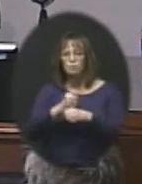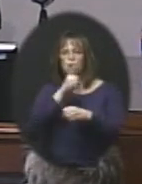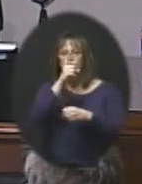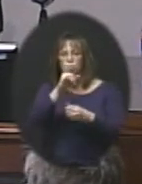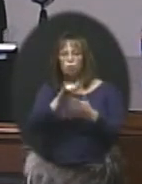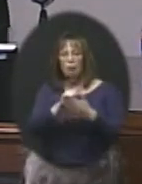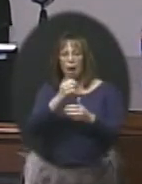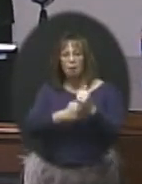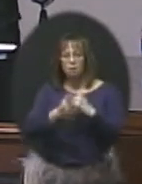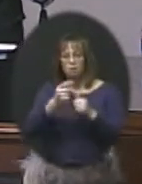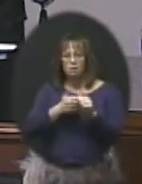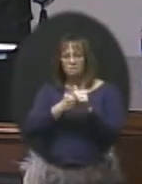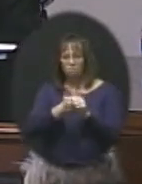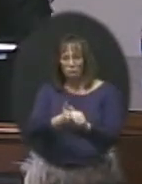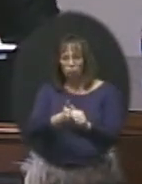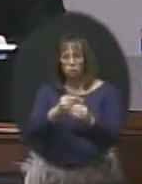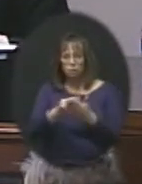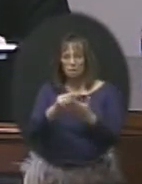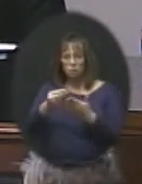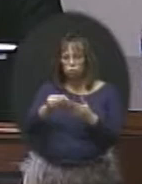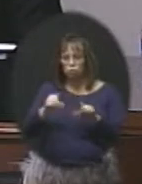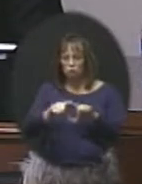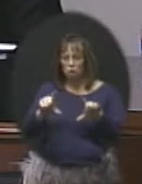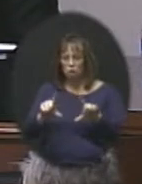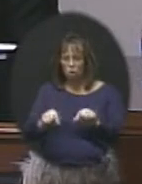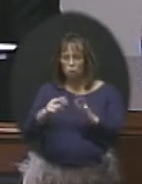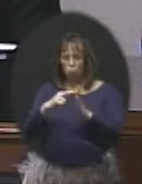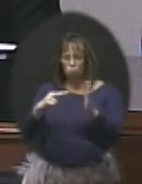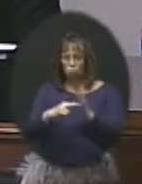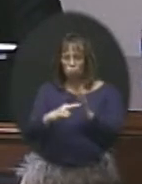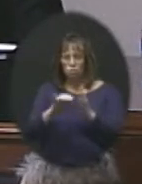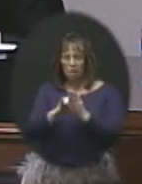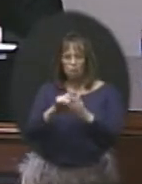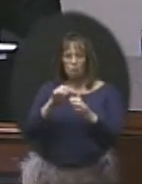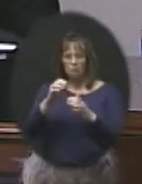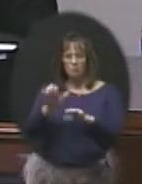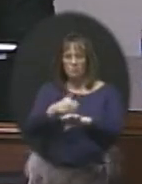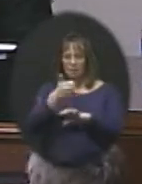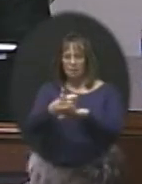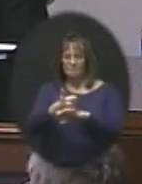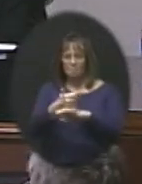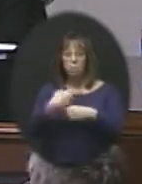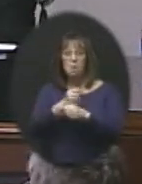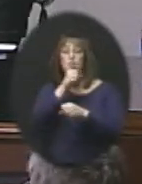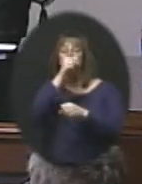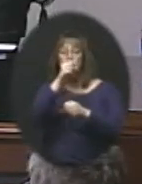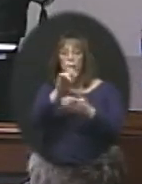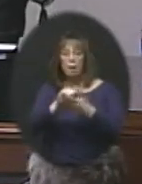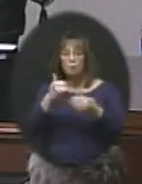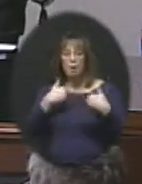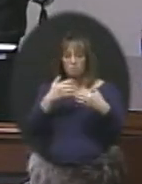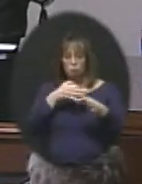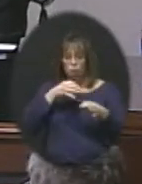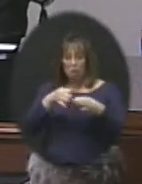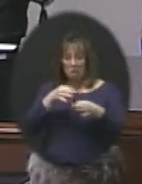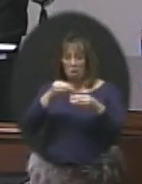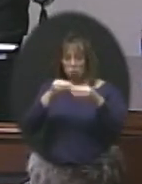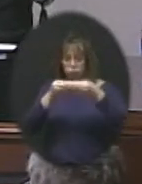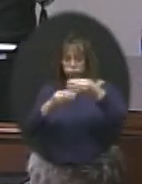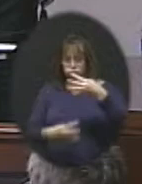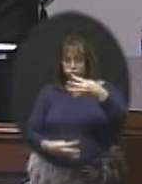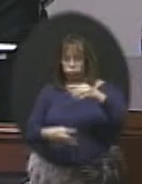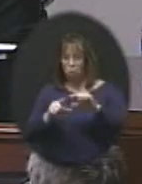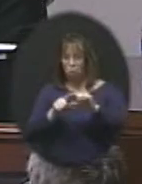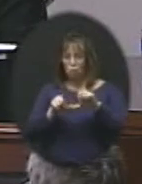sure that everyone's following the purchasing card guidelines that we've communicated. We're making sure that we have those detailed itemized receipts.